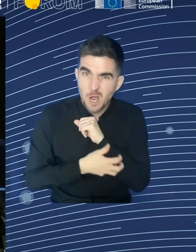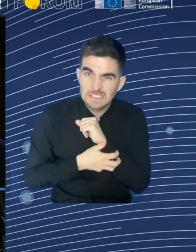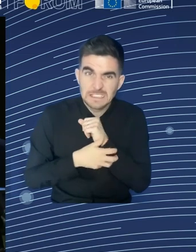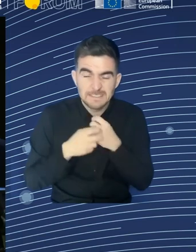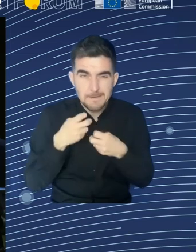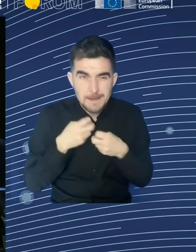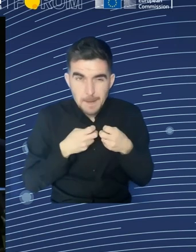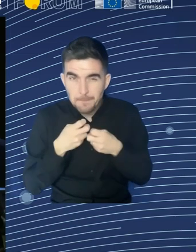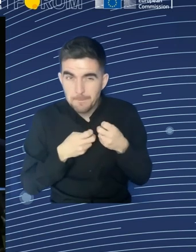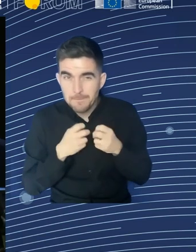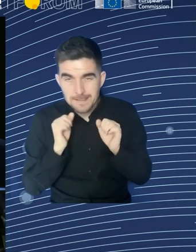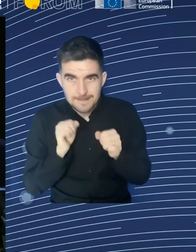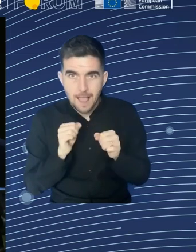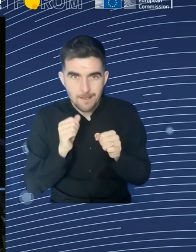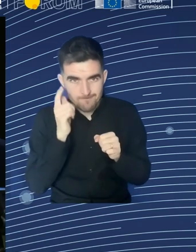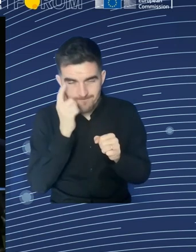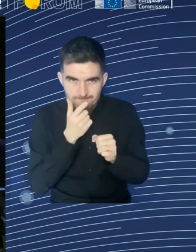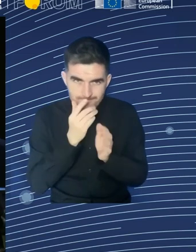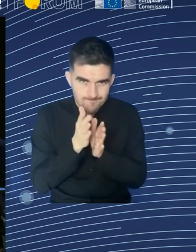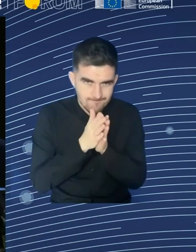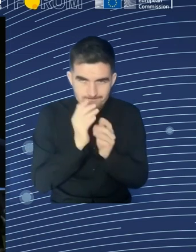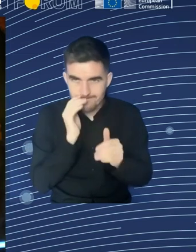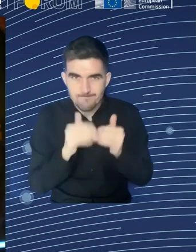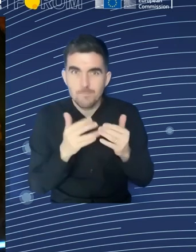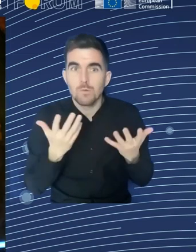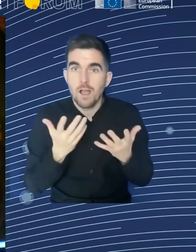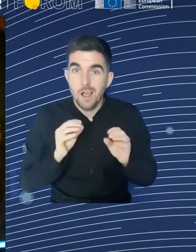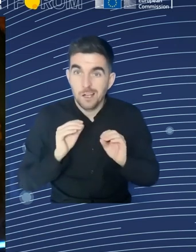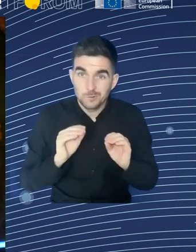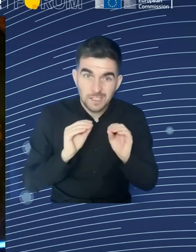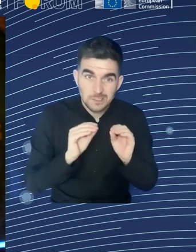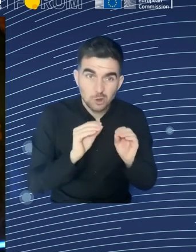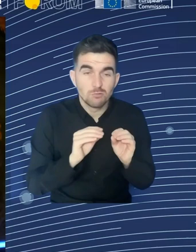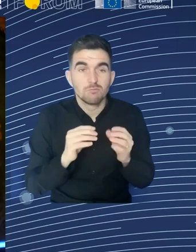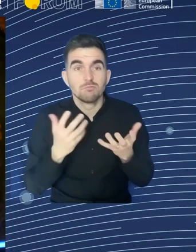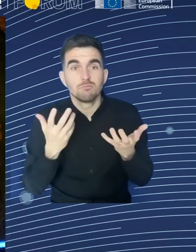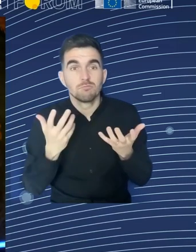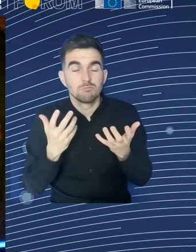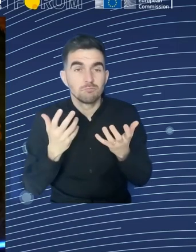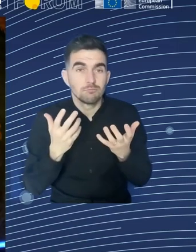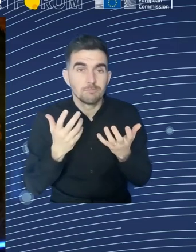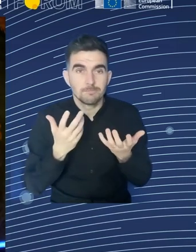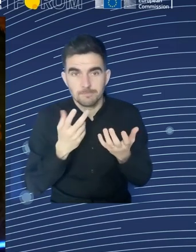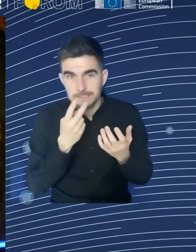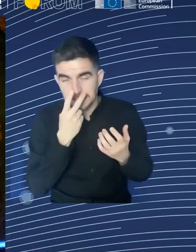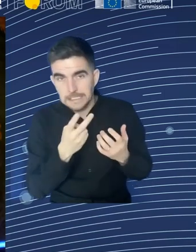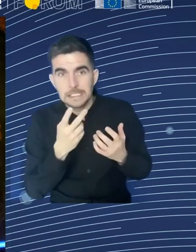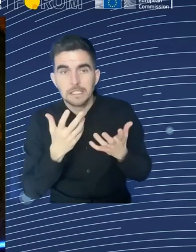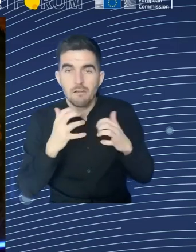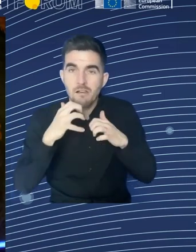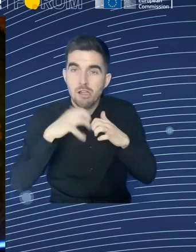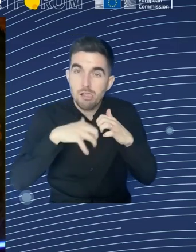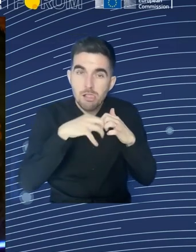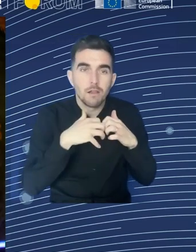in this way, we can really work for social fairness and contribute